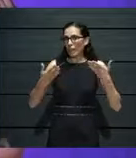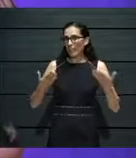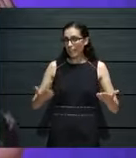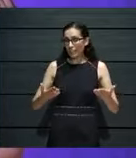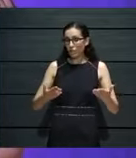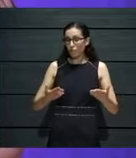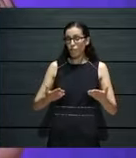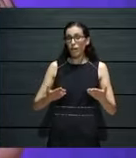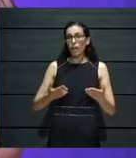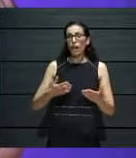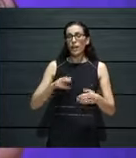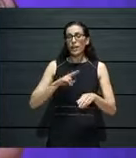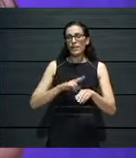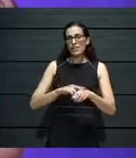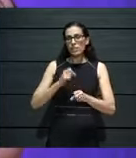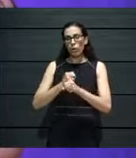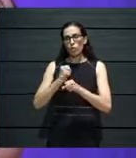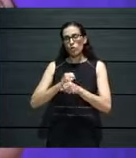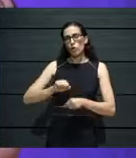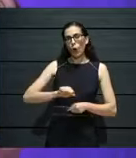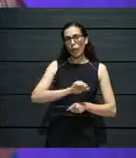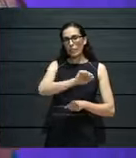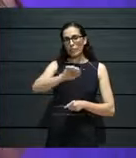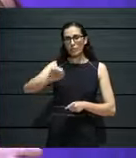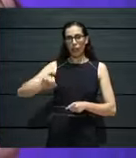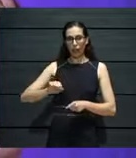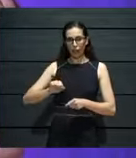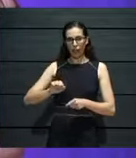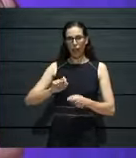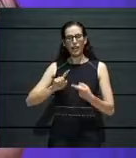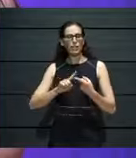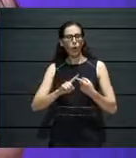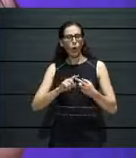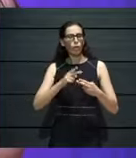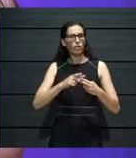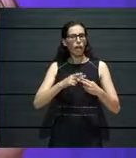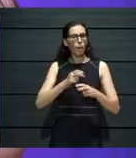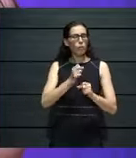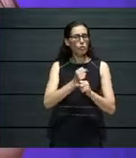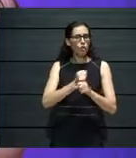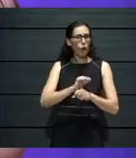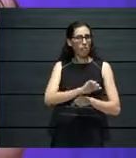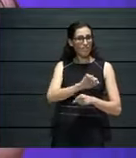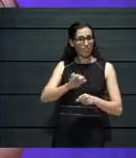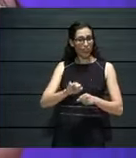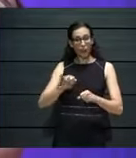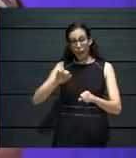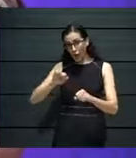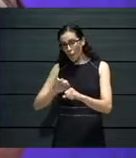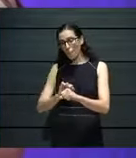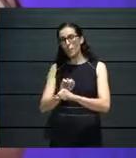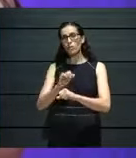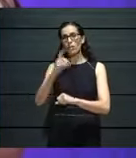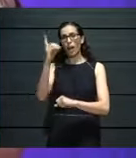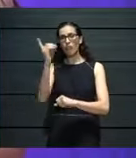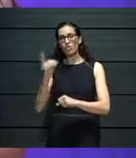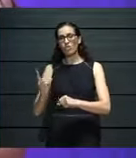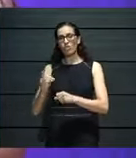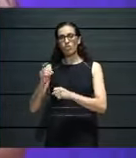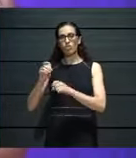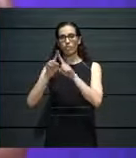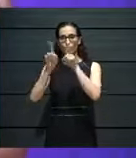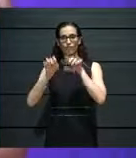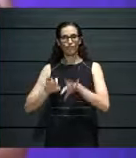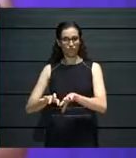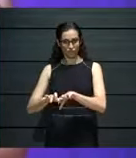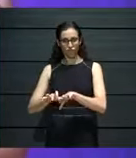transfer our work or create work for digital platforms. So now onto our